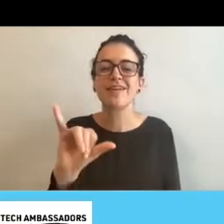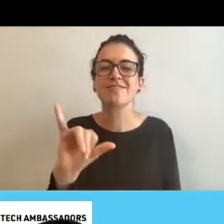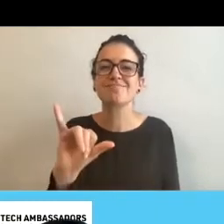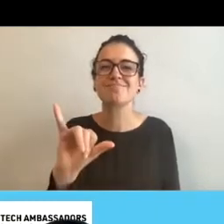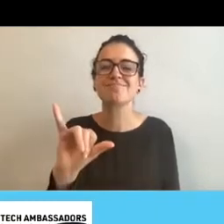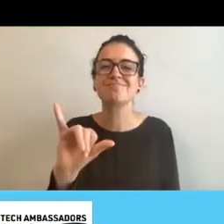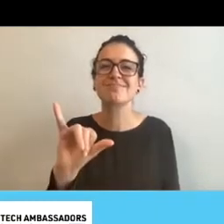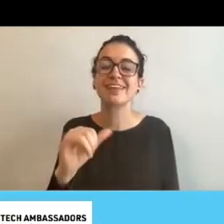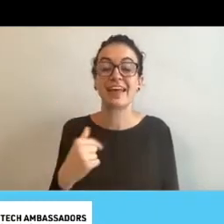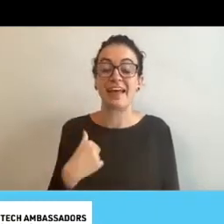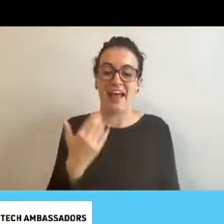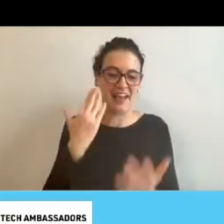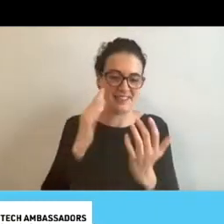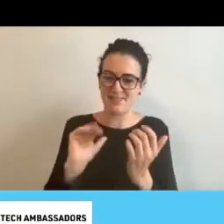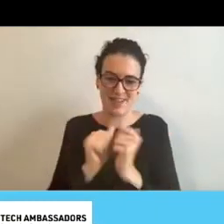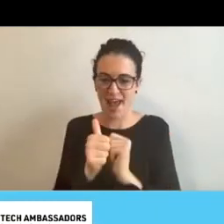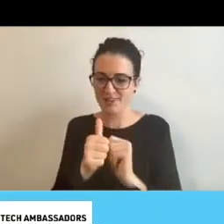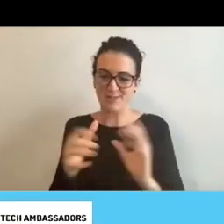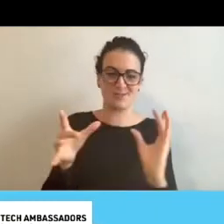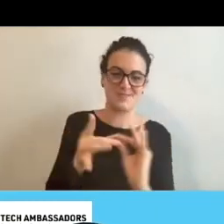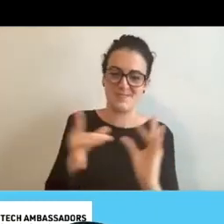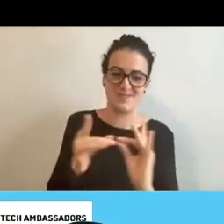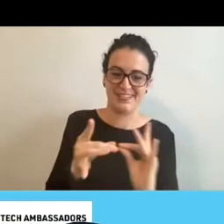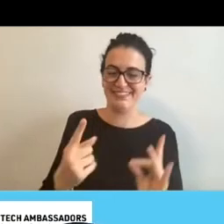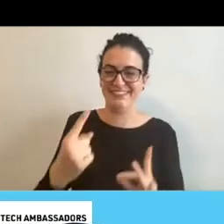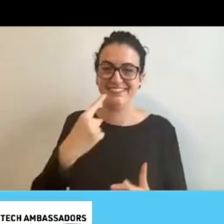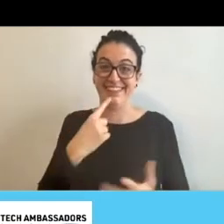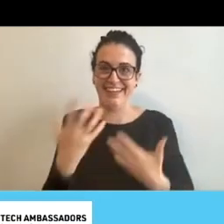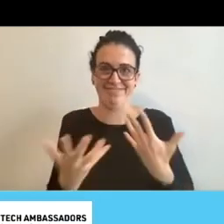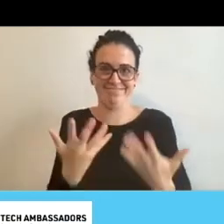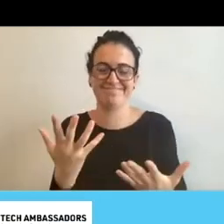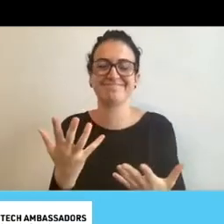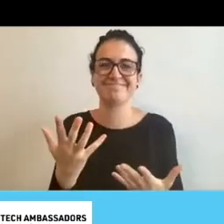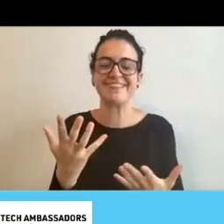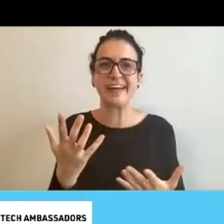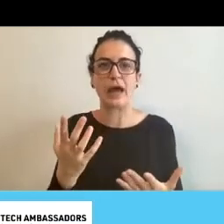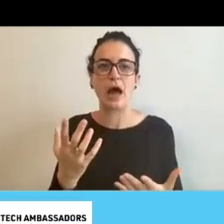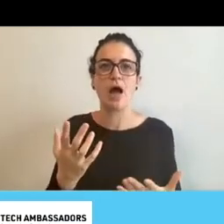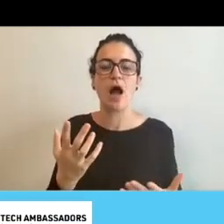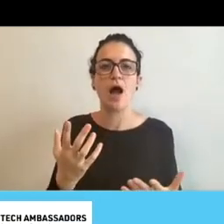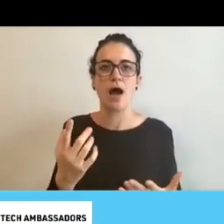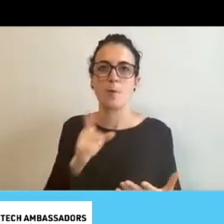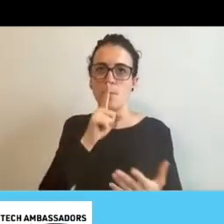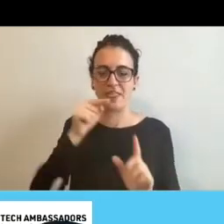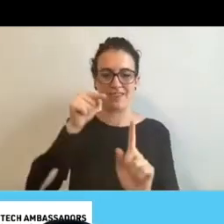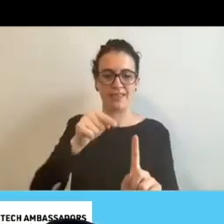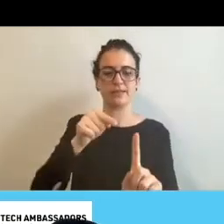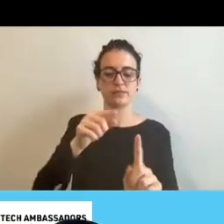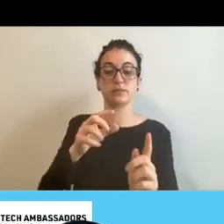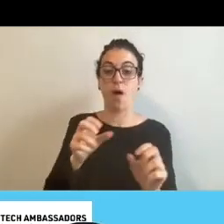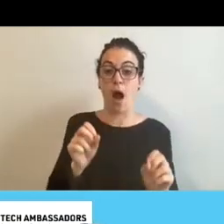speechless as you can tell about how this opportunity is